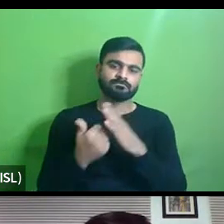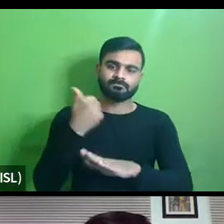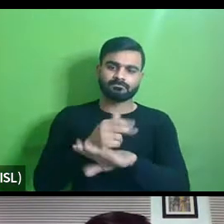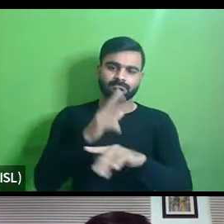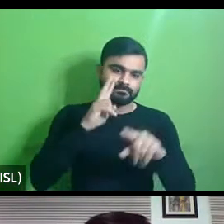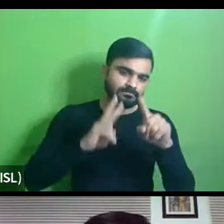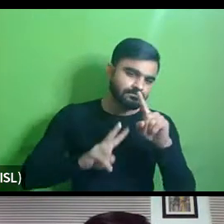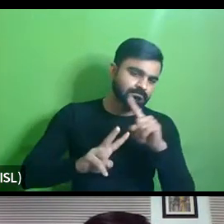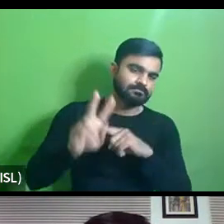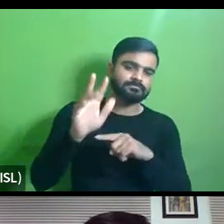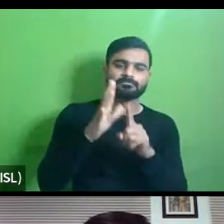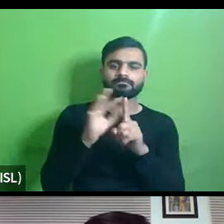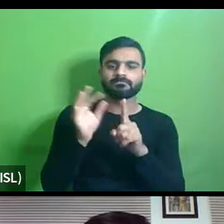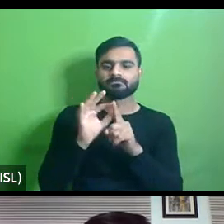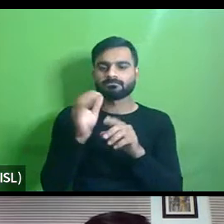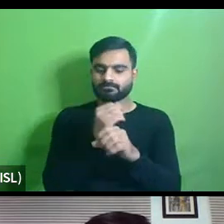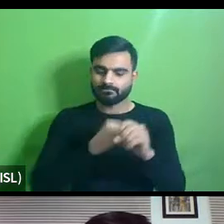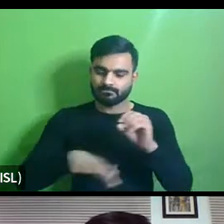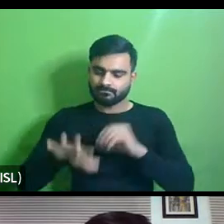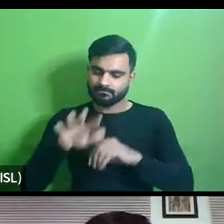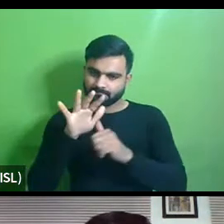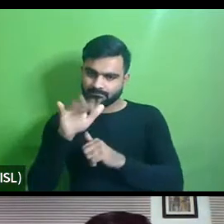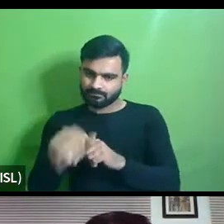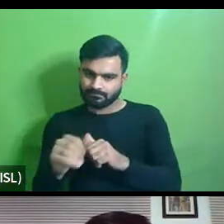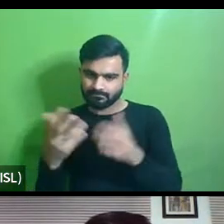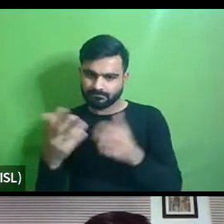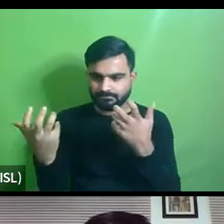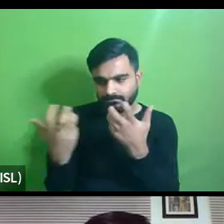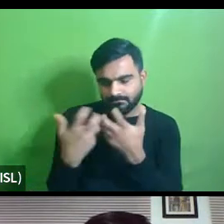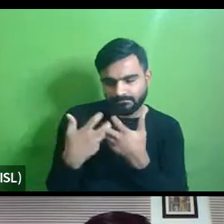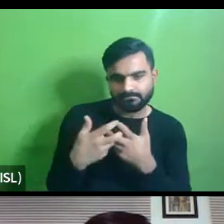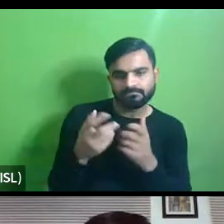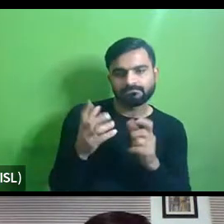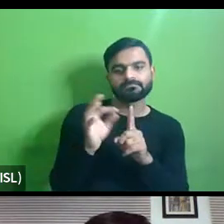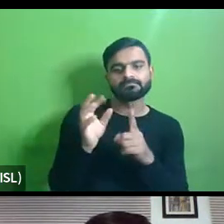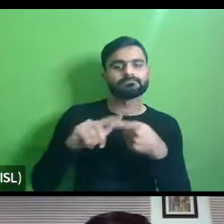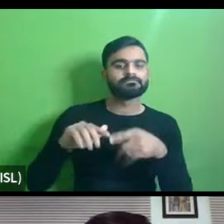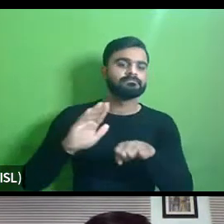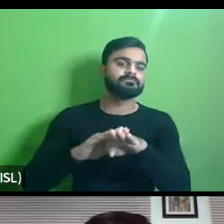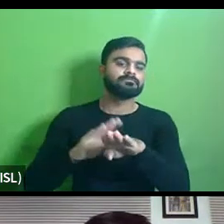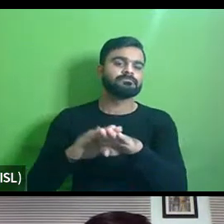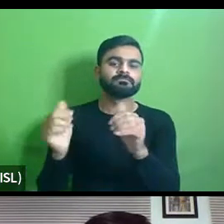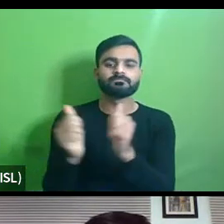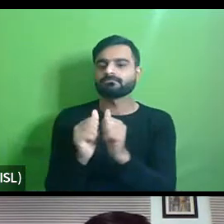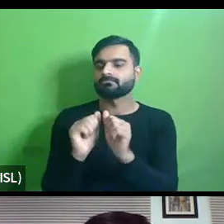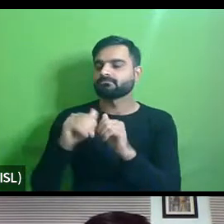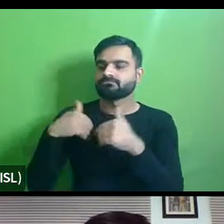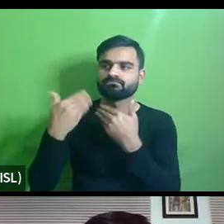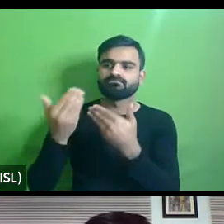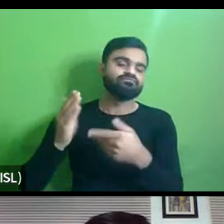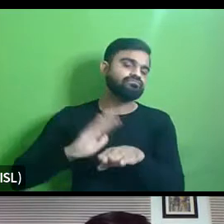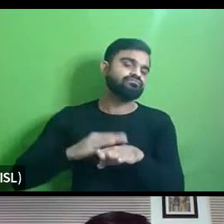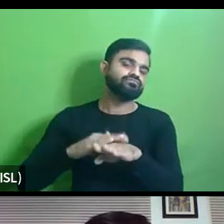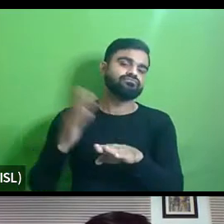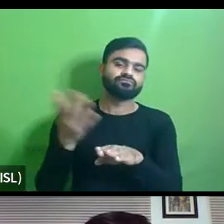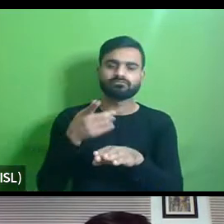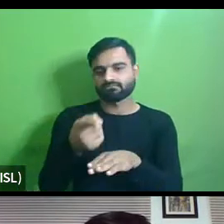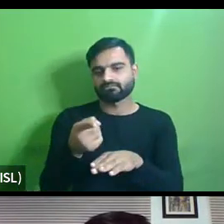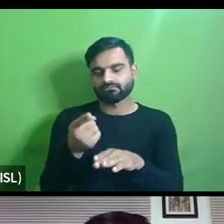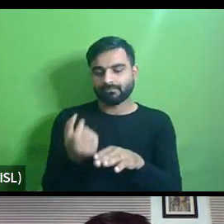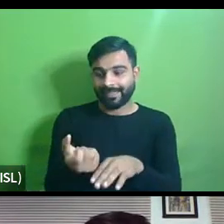of doing on ground accessibility interventions and what has your experience been so far and what are your